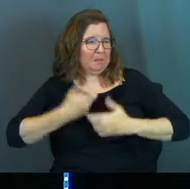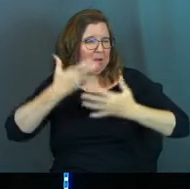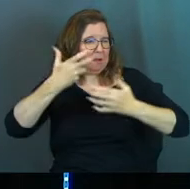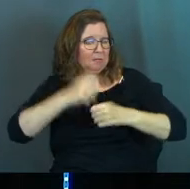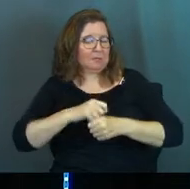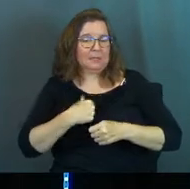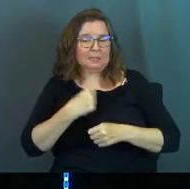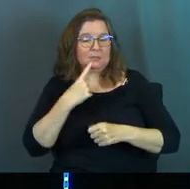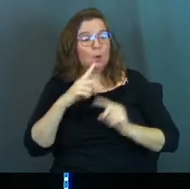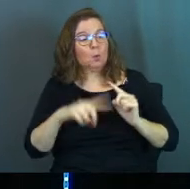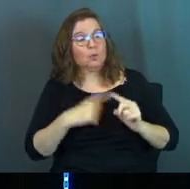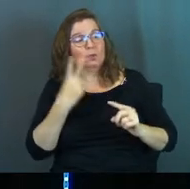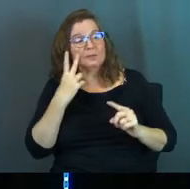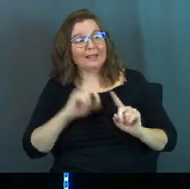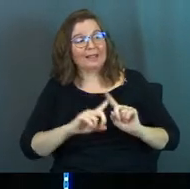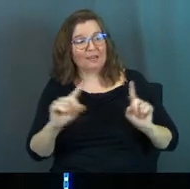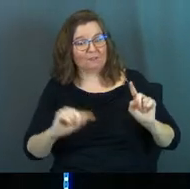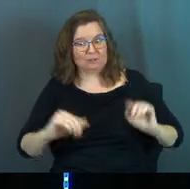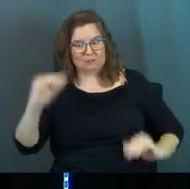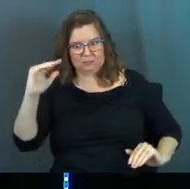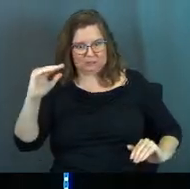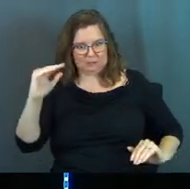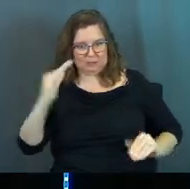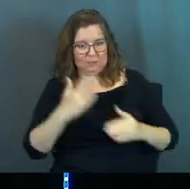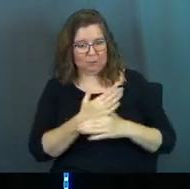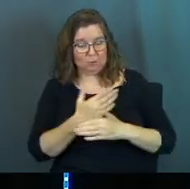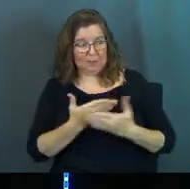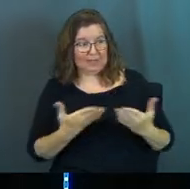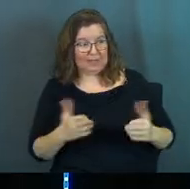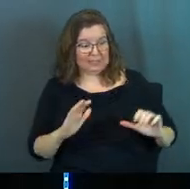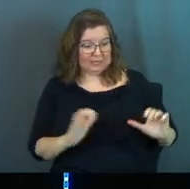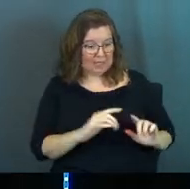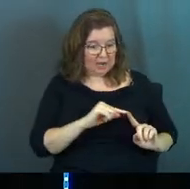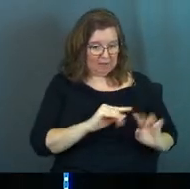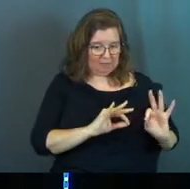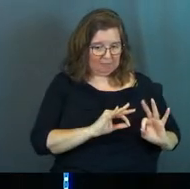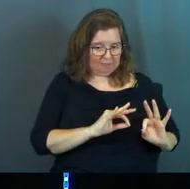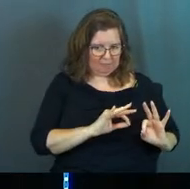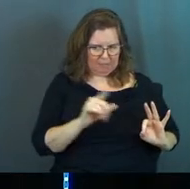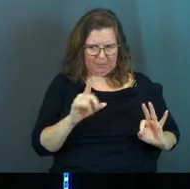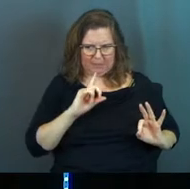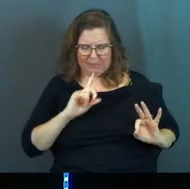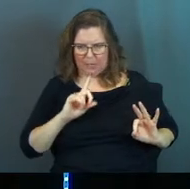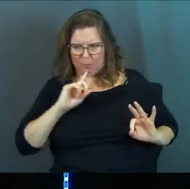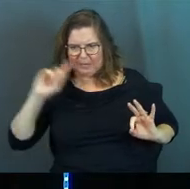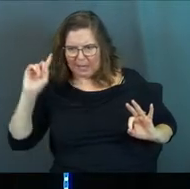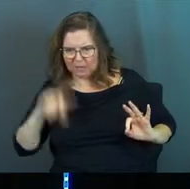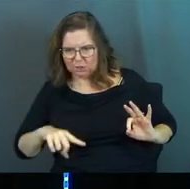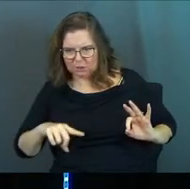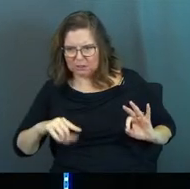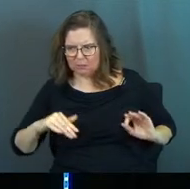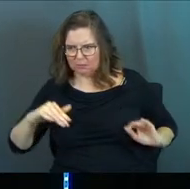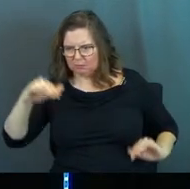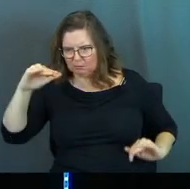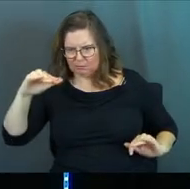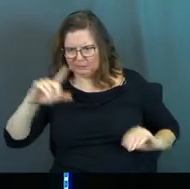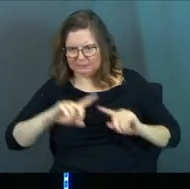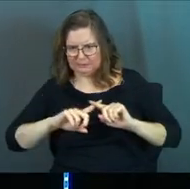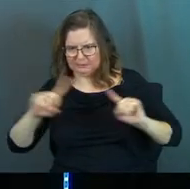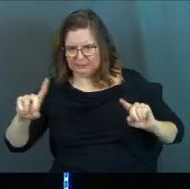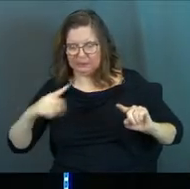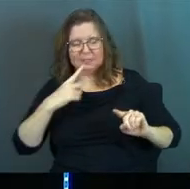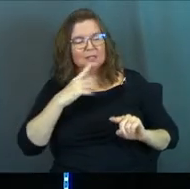And he said, when there's a difference between the thing done and just that massive reaction from somebody,